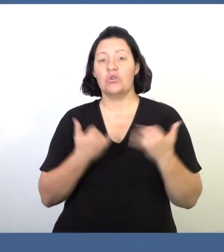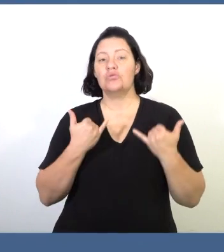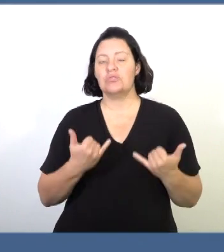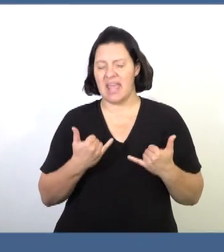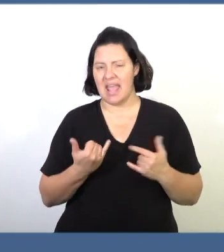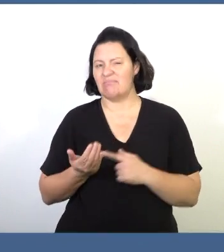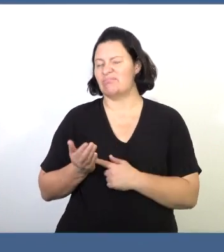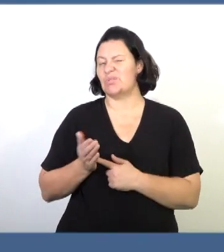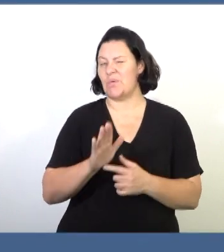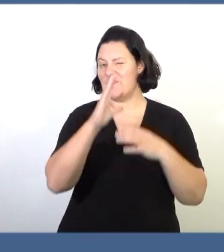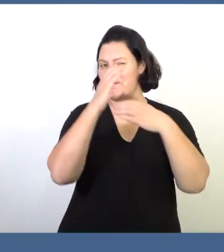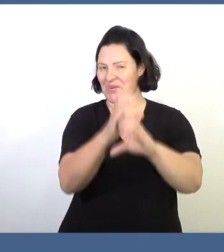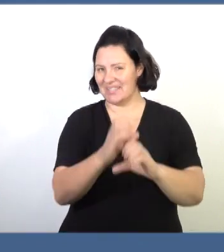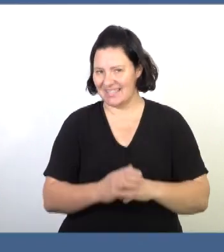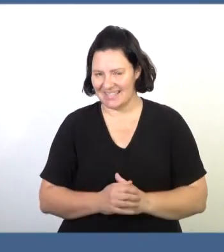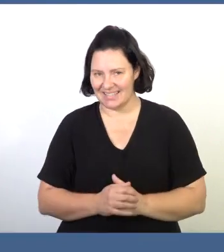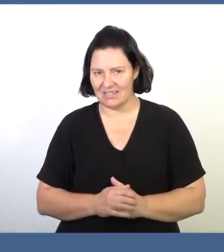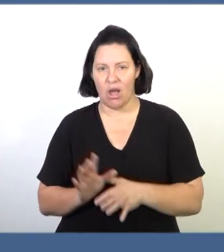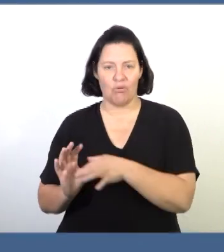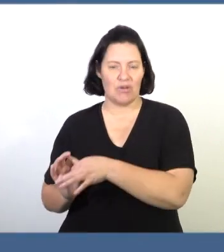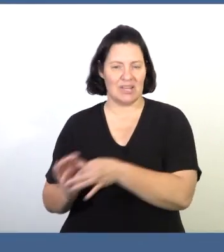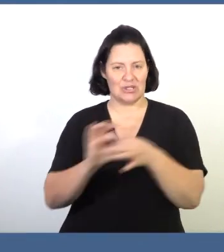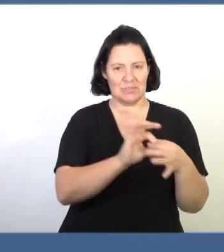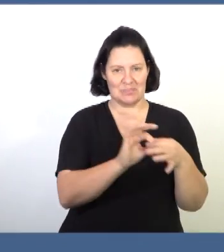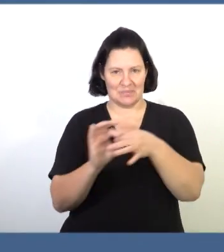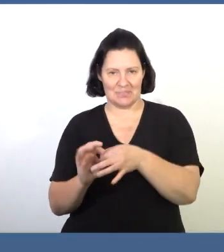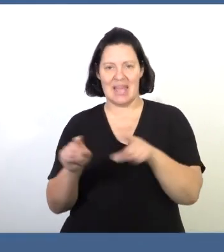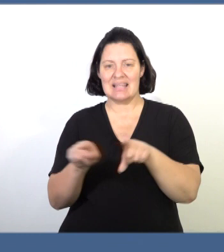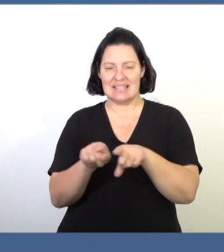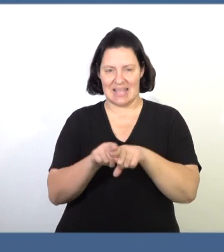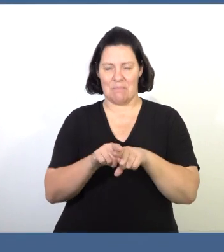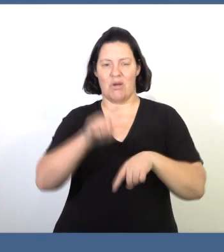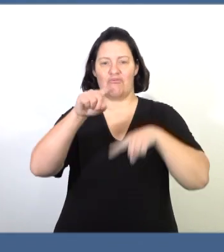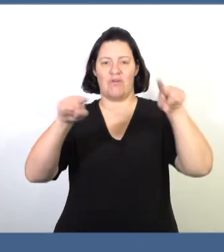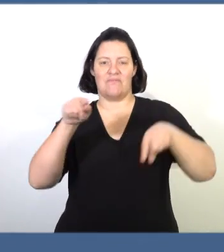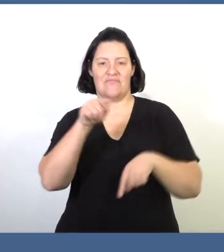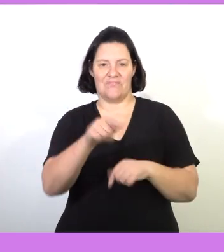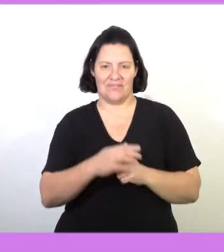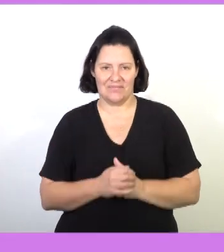today's lesson is going to focus on, relationships and graphs.